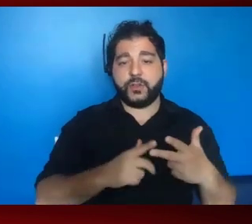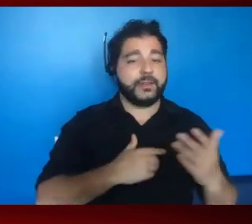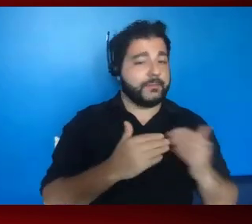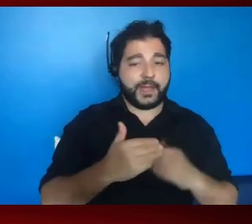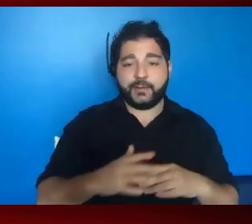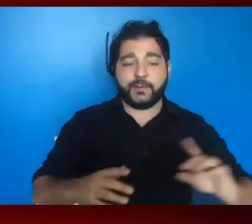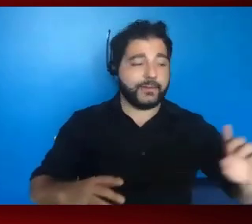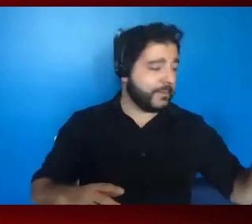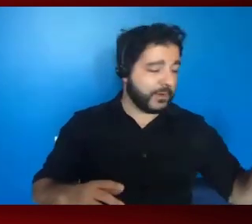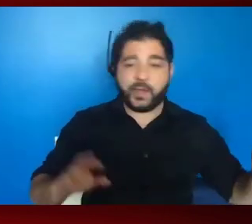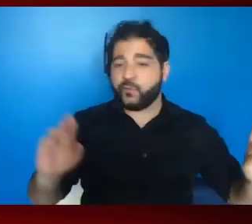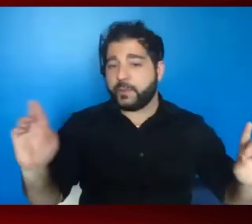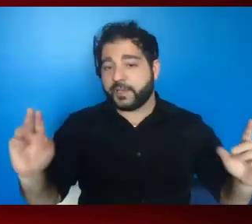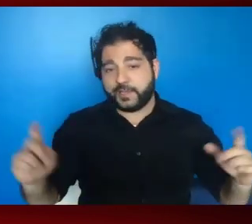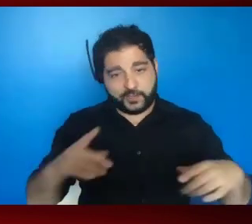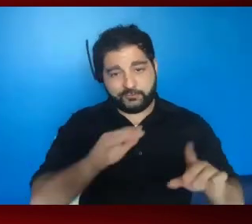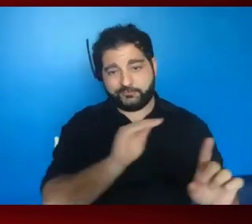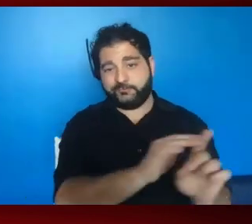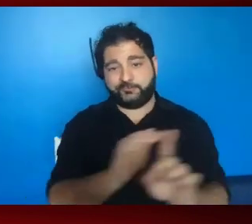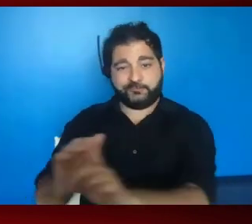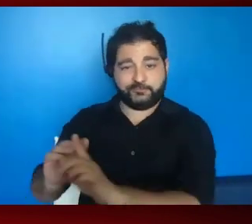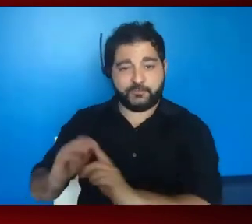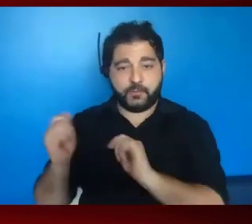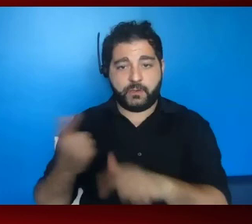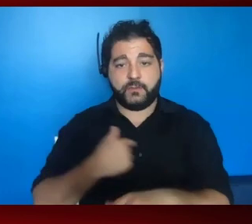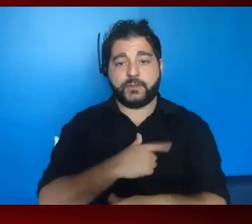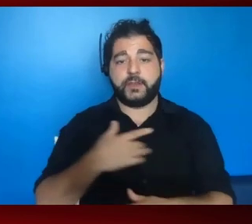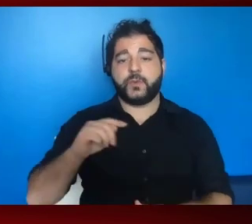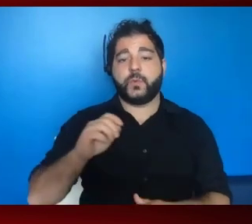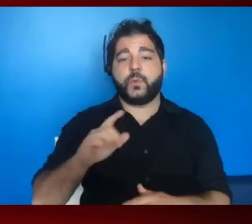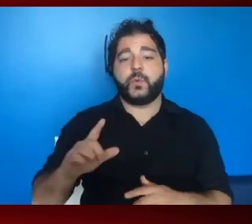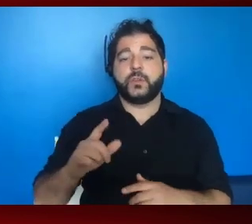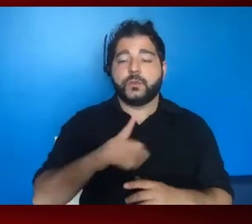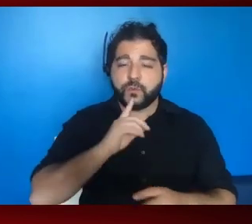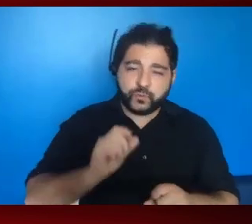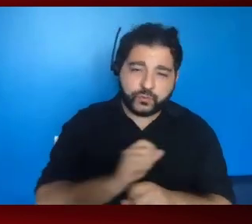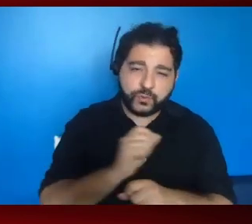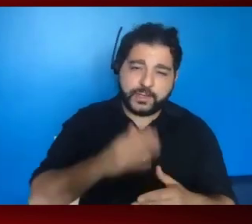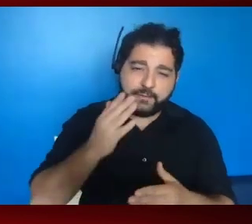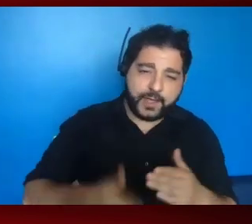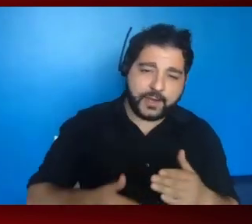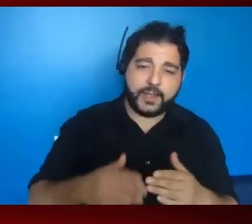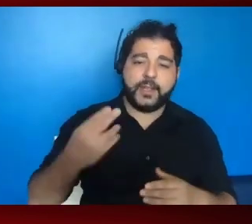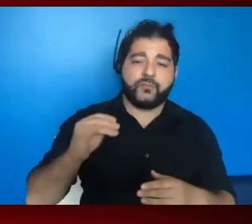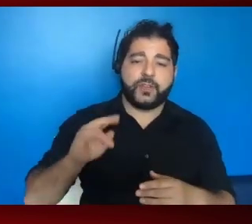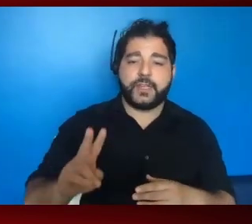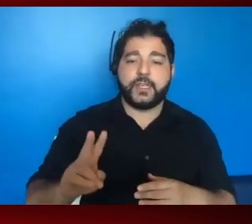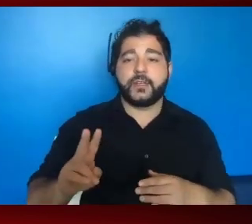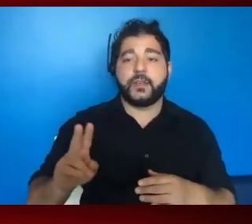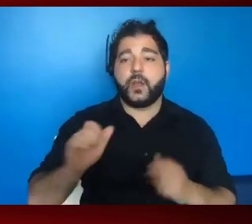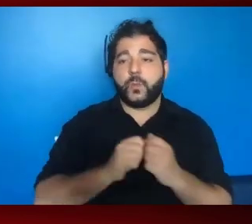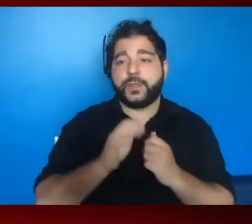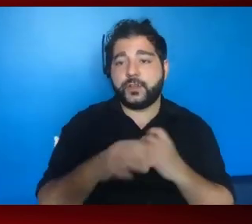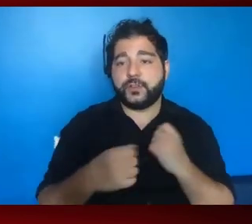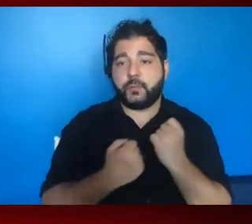Republican, I think we need to remind them all that we have all the tools necessary to truly end the HIV epidemic. And with their support of our